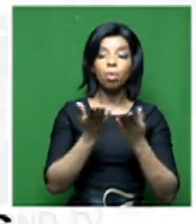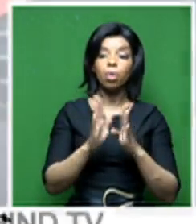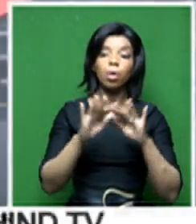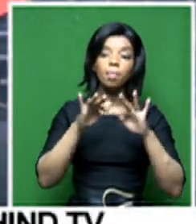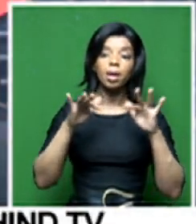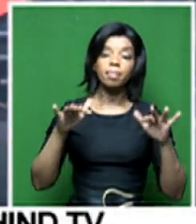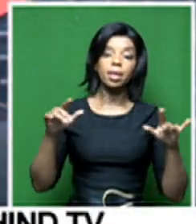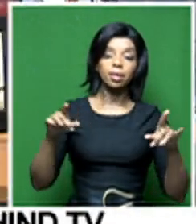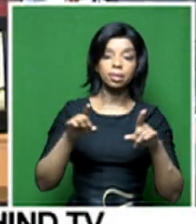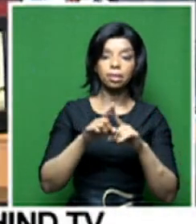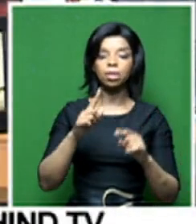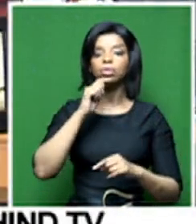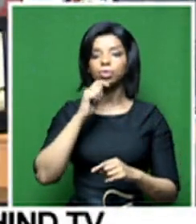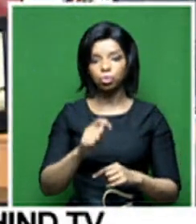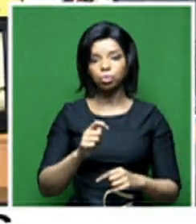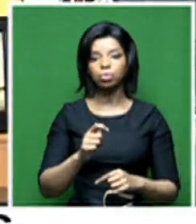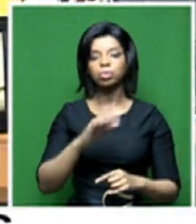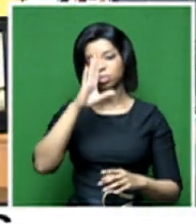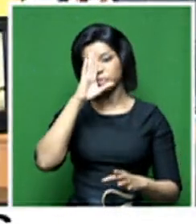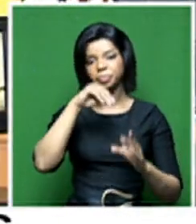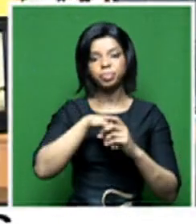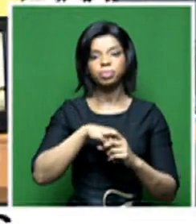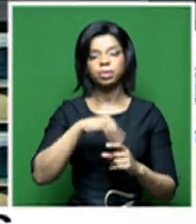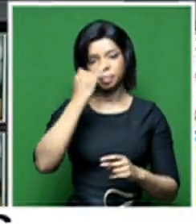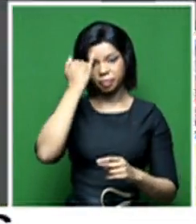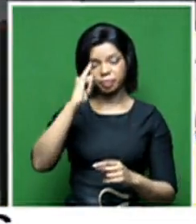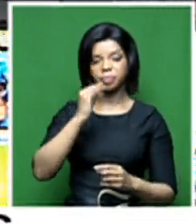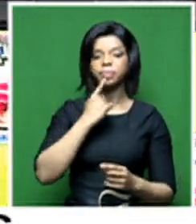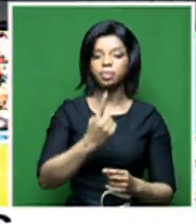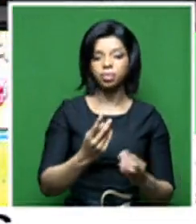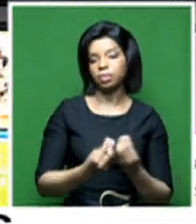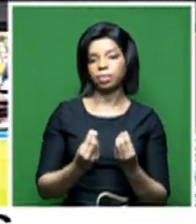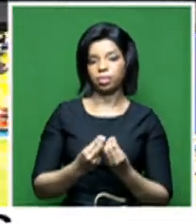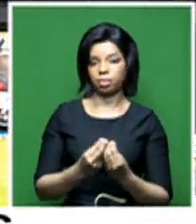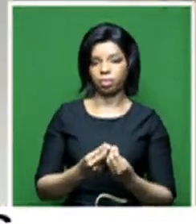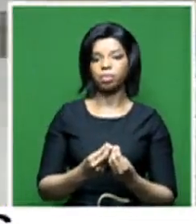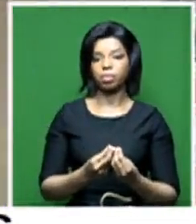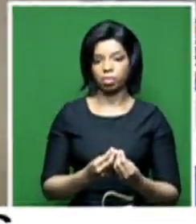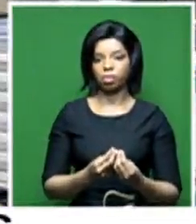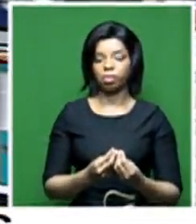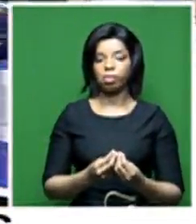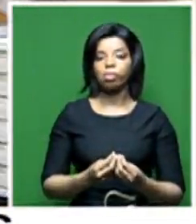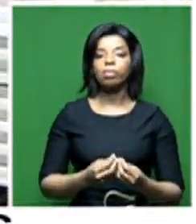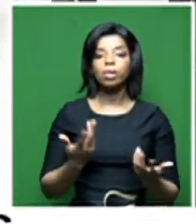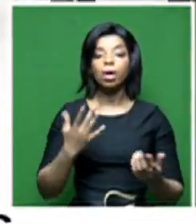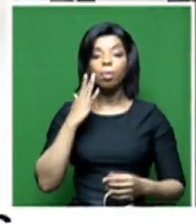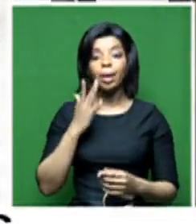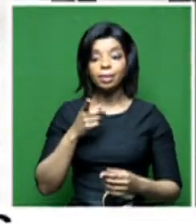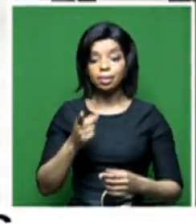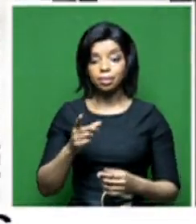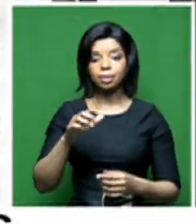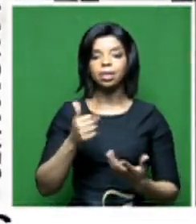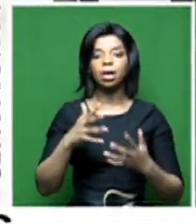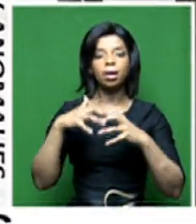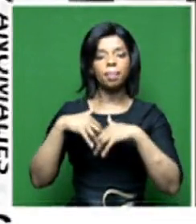You know, should we take it by a narrow definition of a television set? You know, when the act was crafted that way,